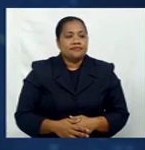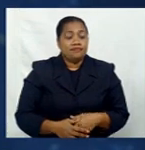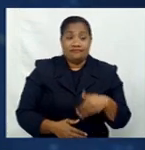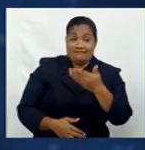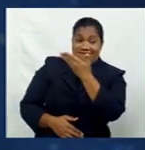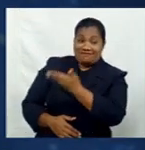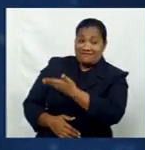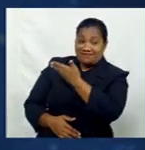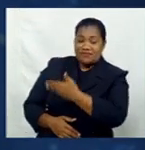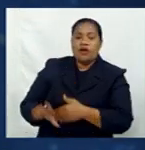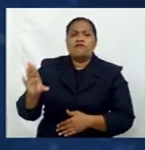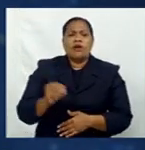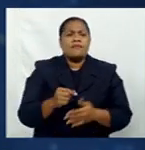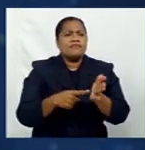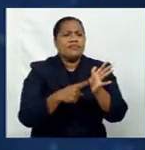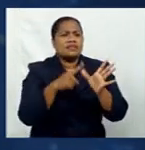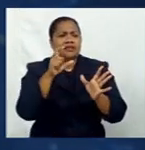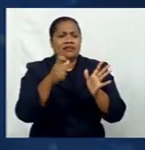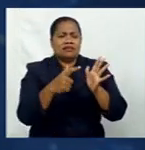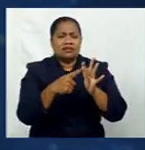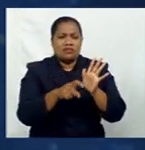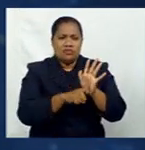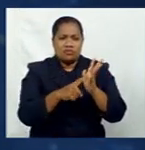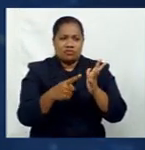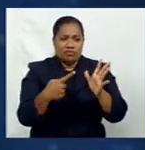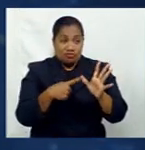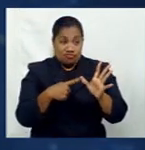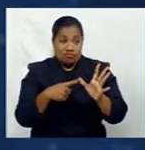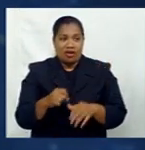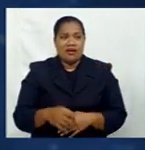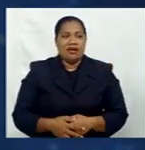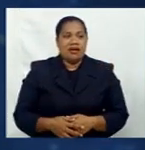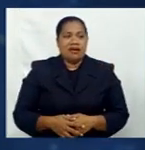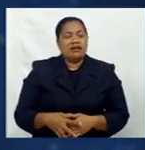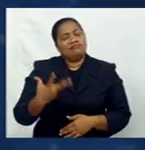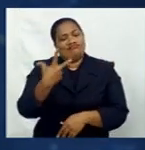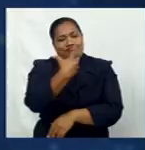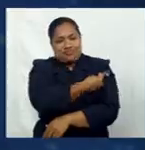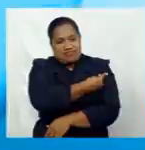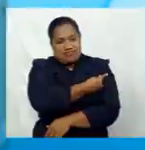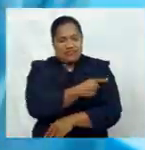Mbulivo, from Tadiruwa Six Miles, is amongst those who have been jabbed.